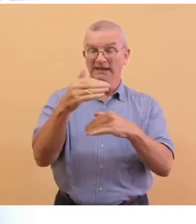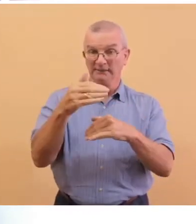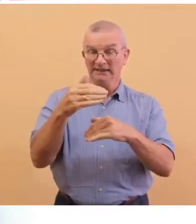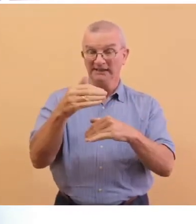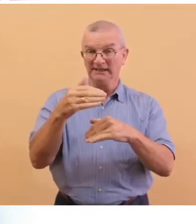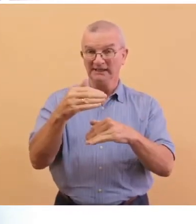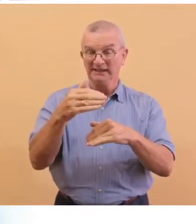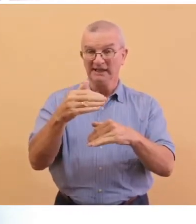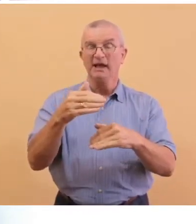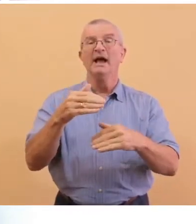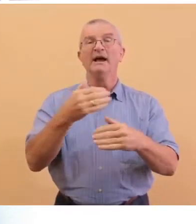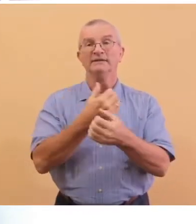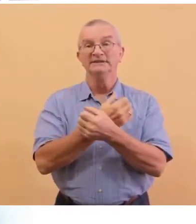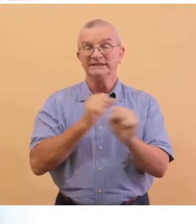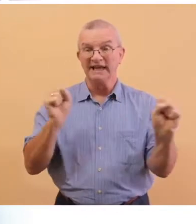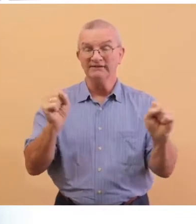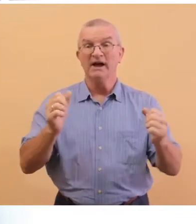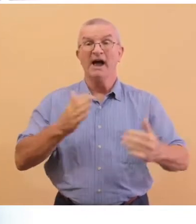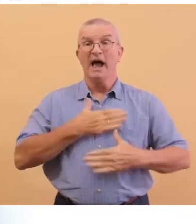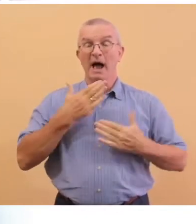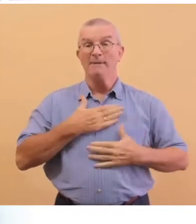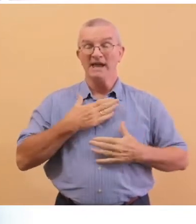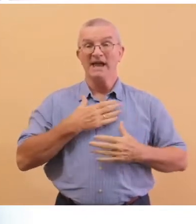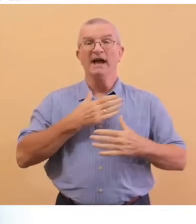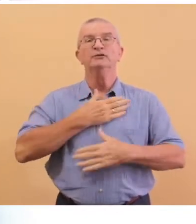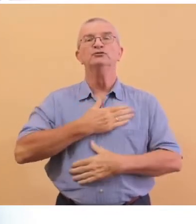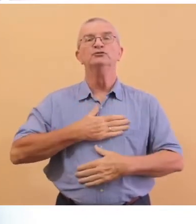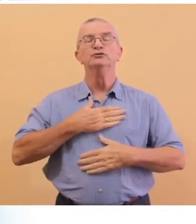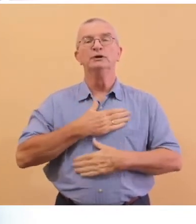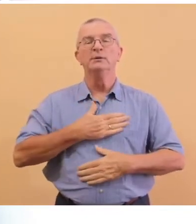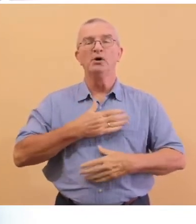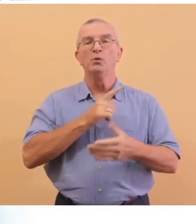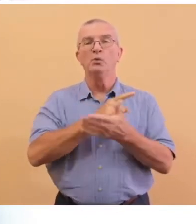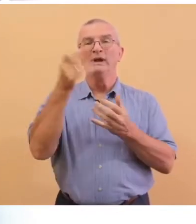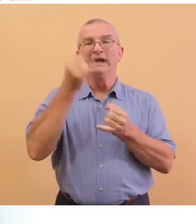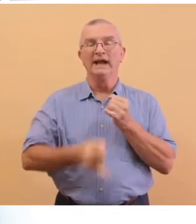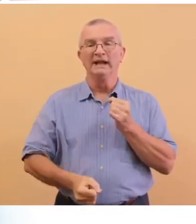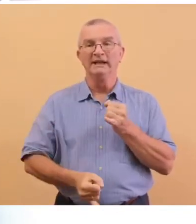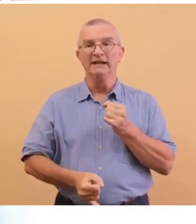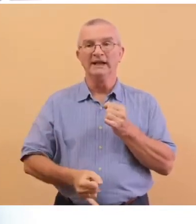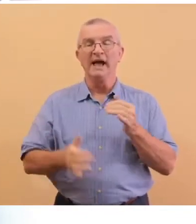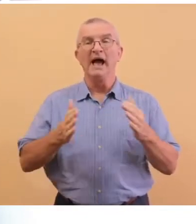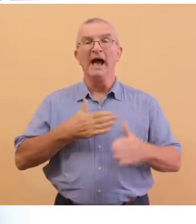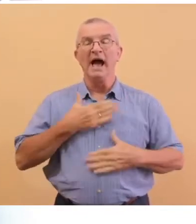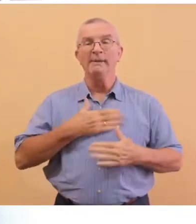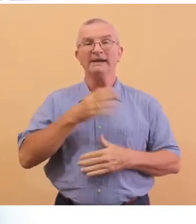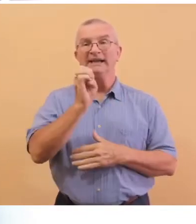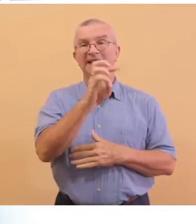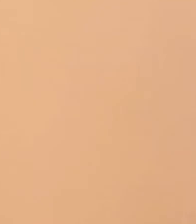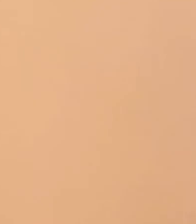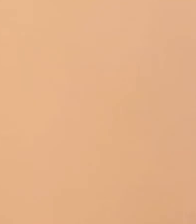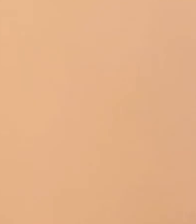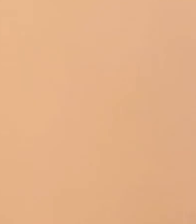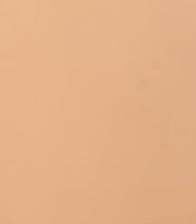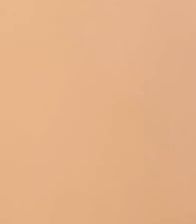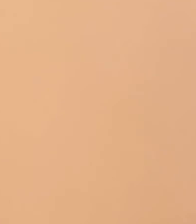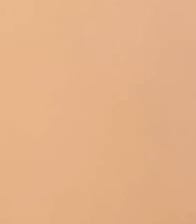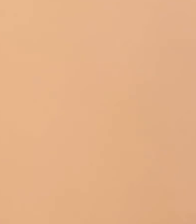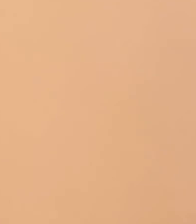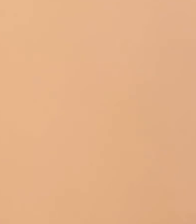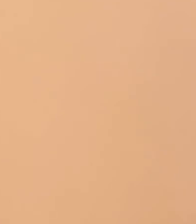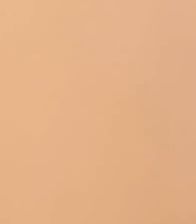Have a safe, happy, and enjoyable weekend. Happy Idul Adha. Happy